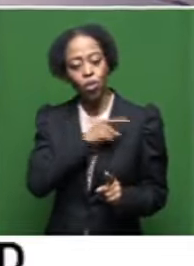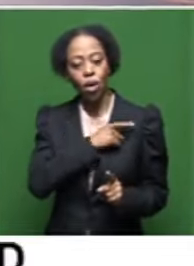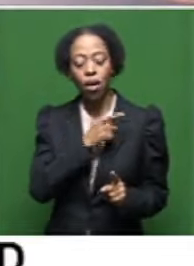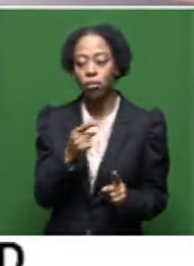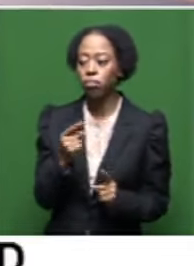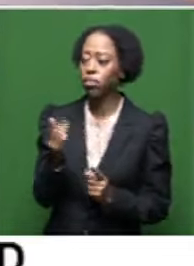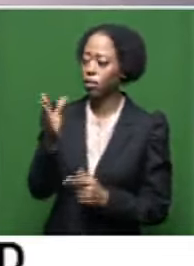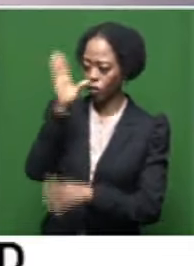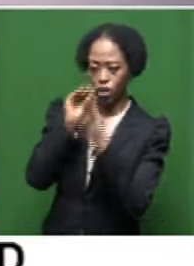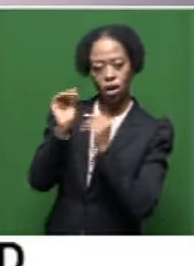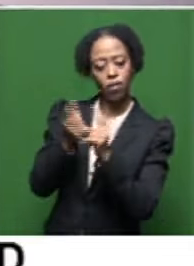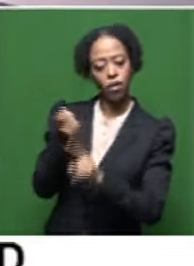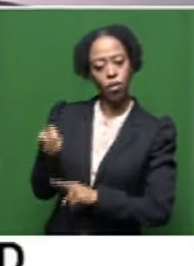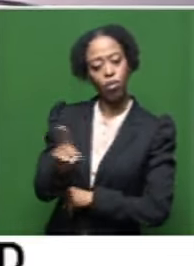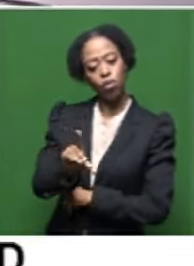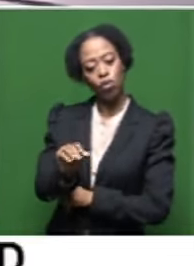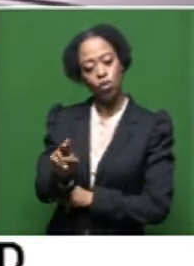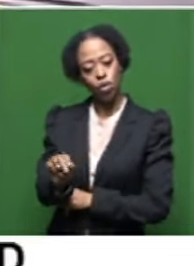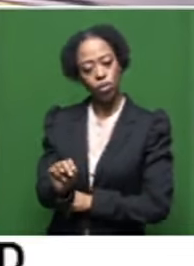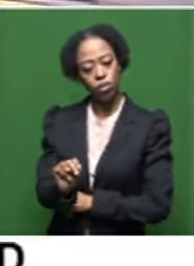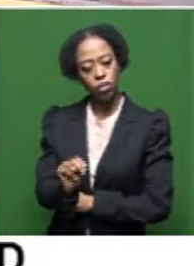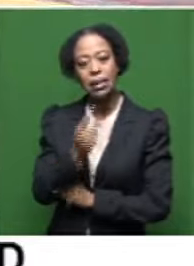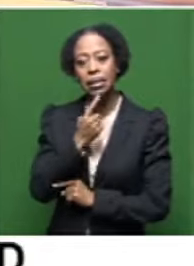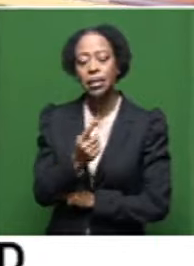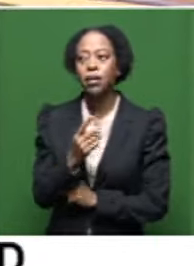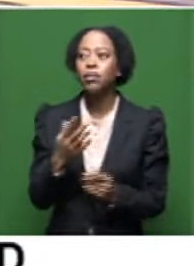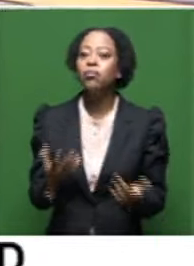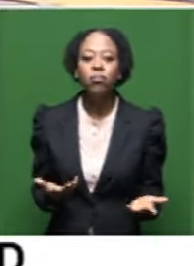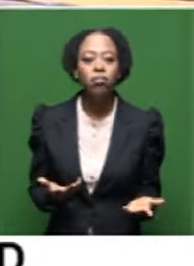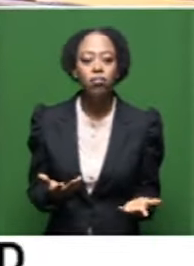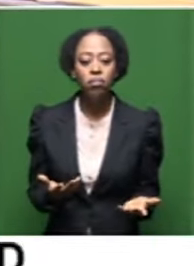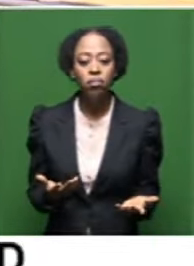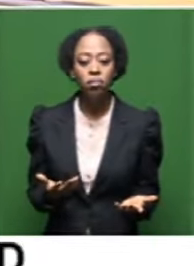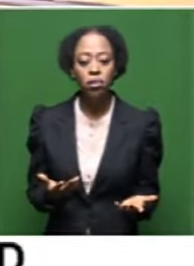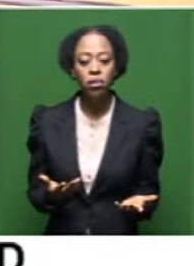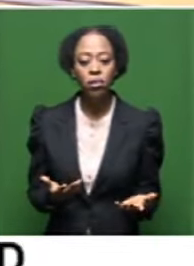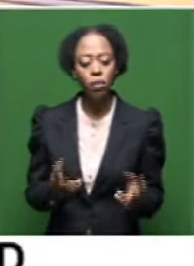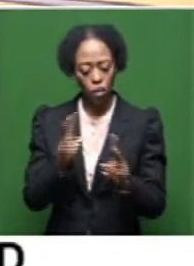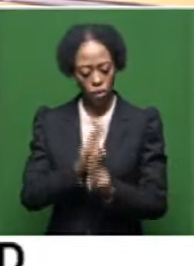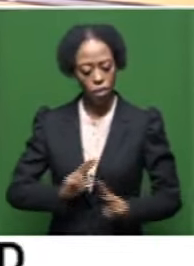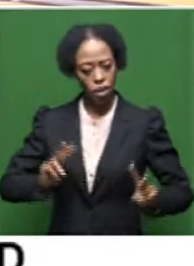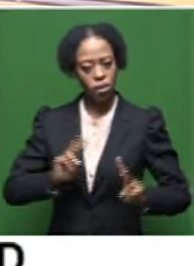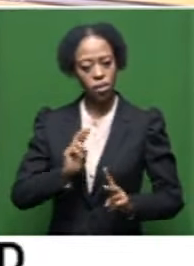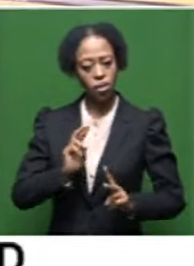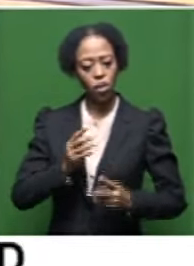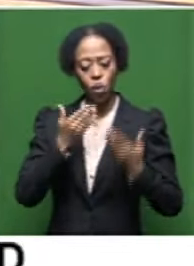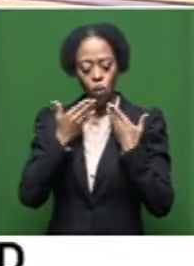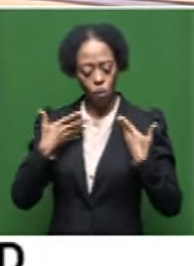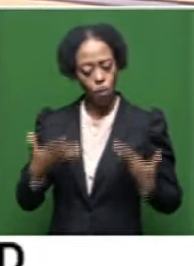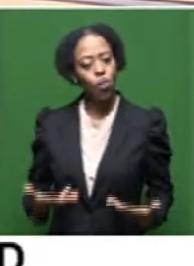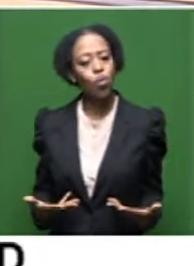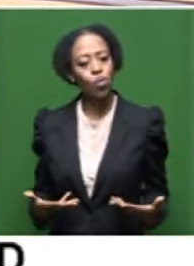of Brad Dawn goes, as you say, Lebu, how he was just at peace and at ease with